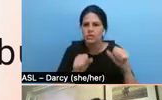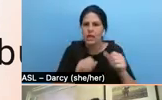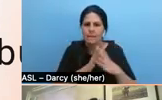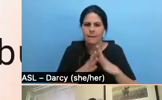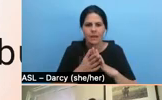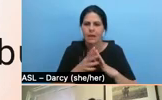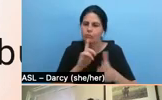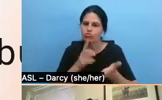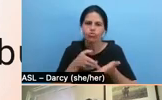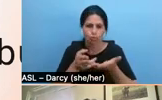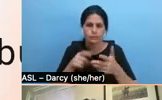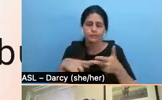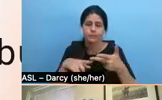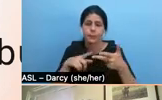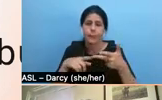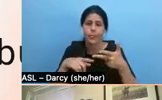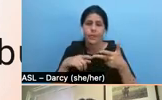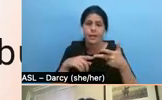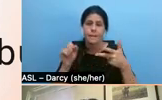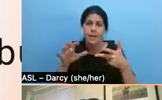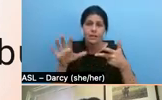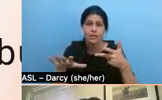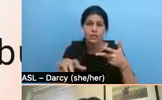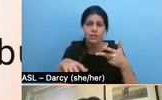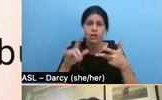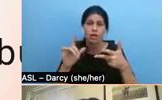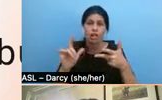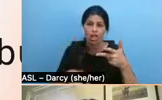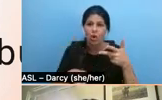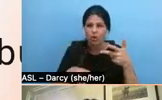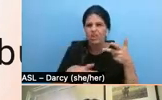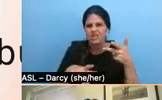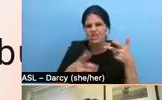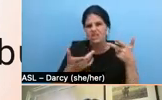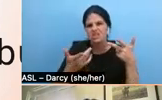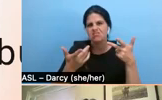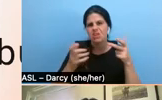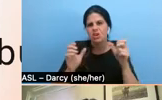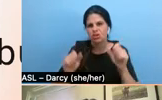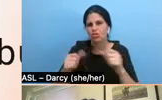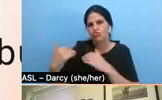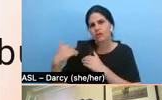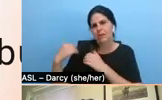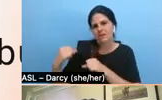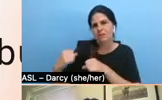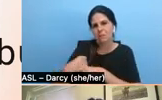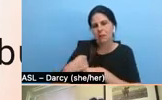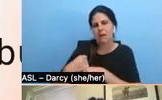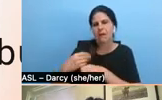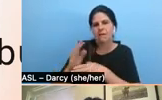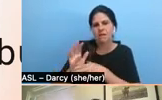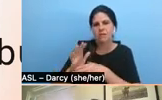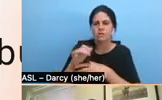magic number is the lowest realistic number to responsibly make your film. Um, so it's not too high. It's not too low.